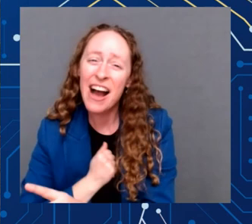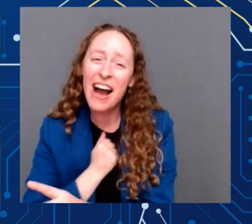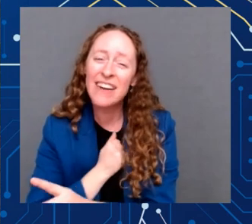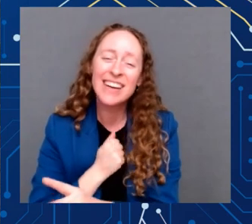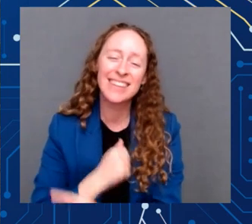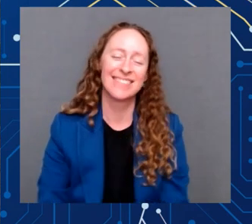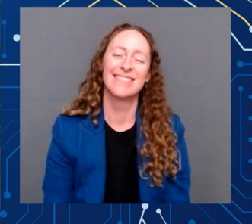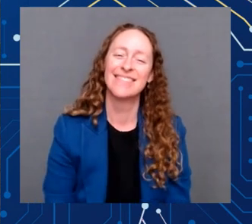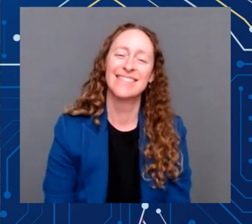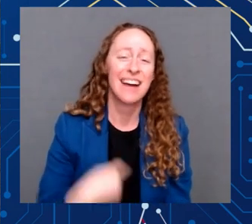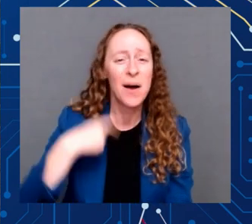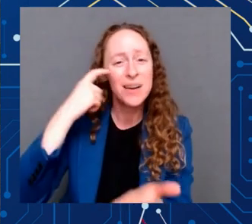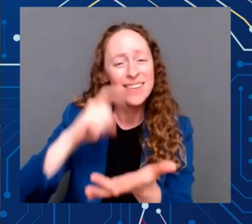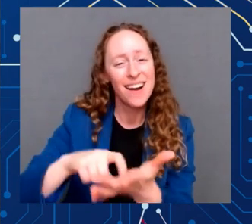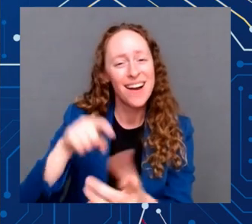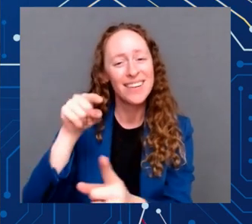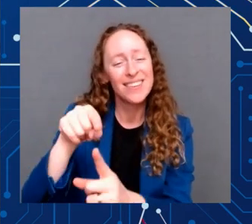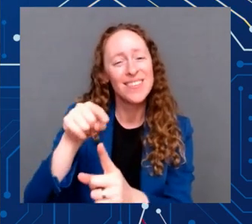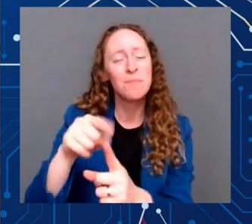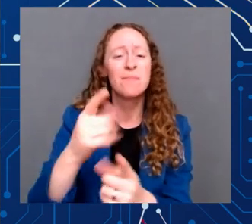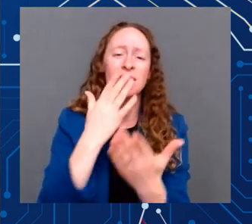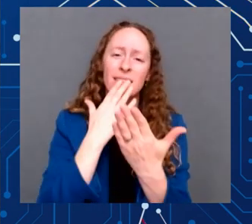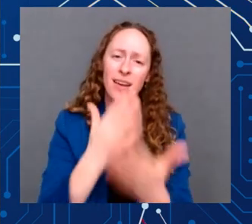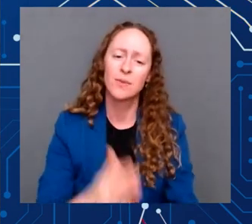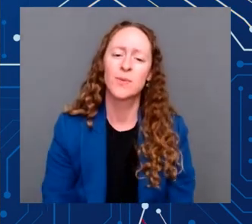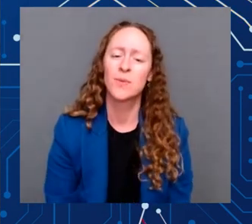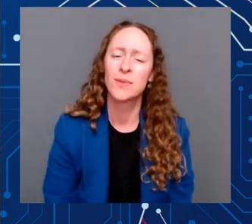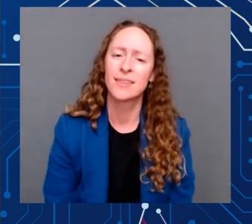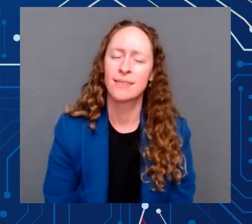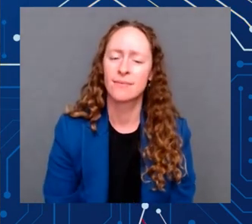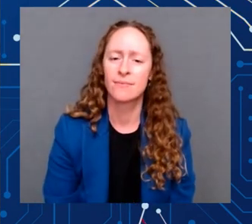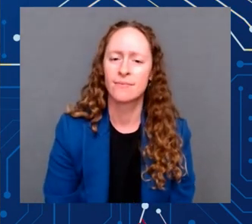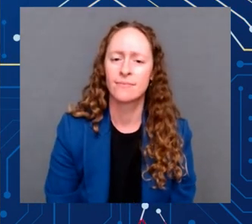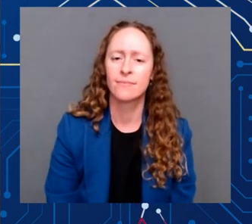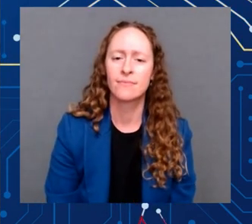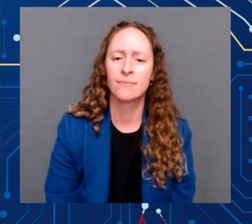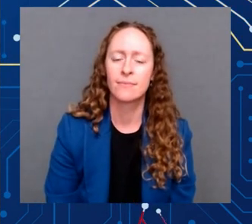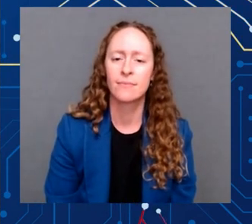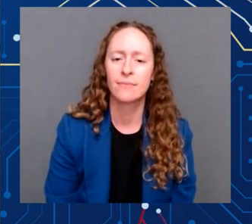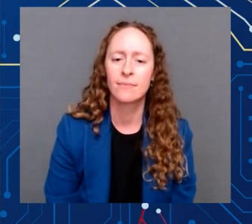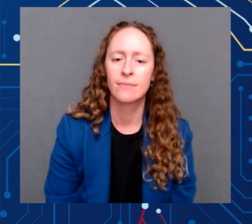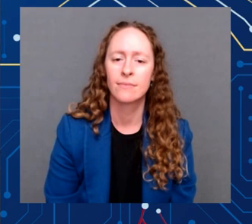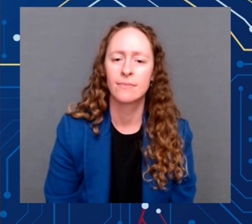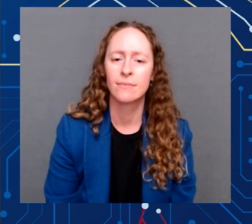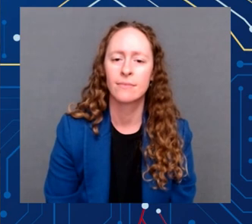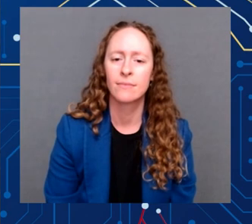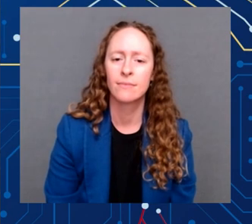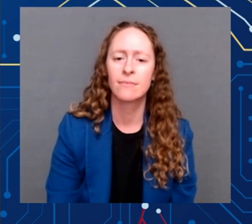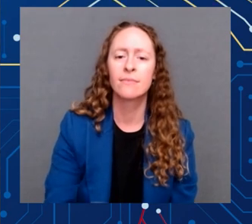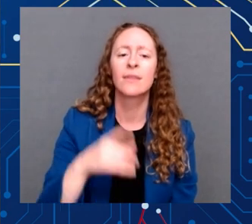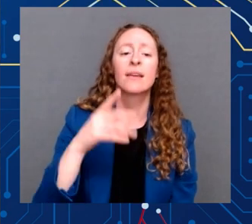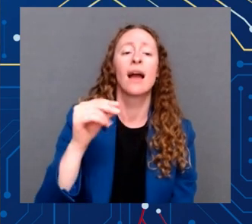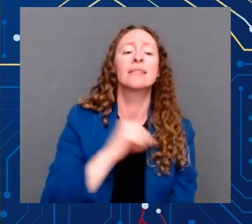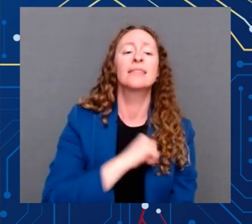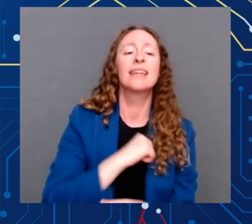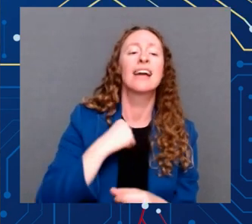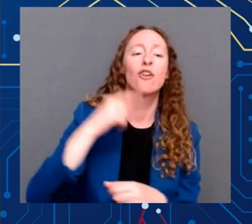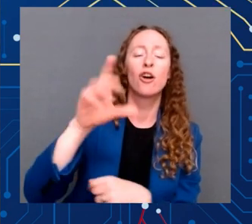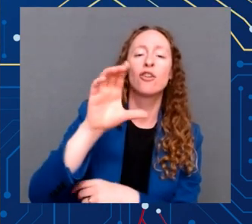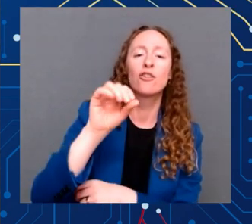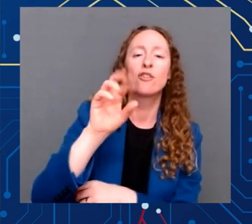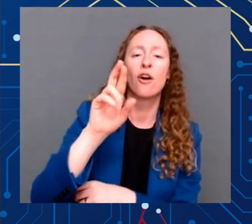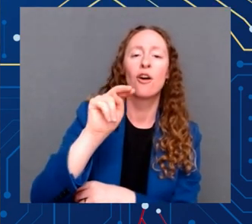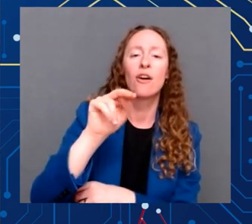Thank you, thank you. And along with Senators Cornyn and Wicker, helped keep this bill on track beginning to end.